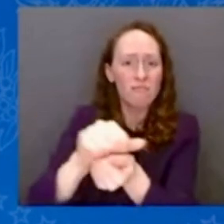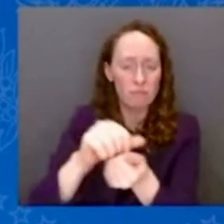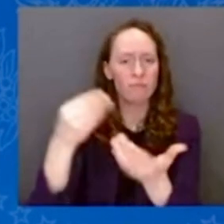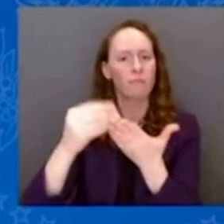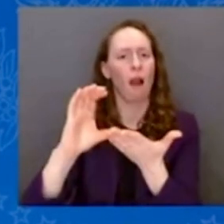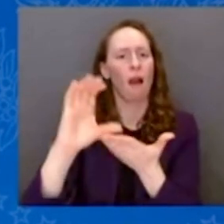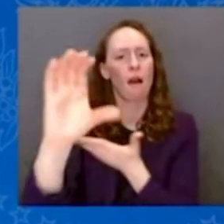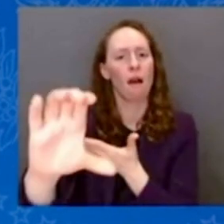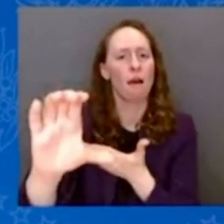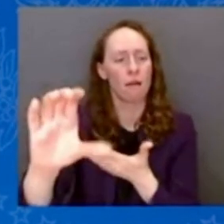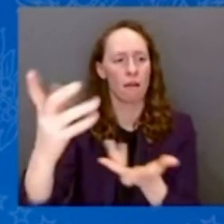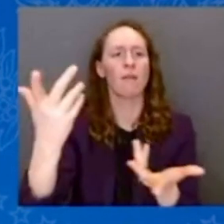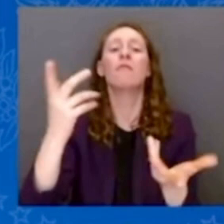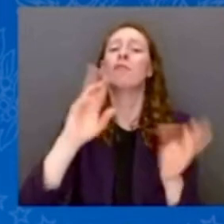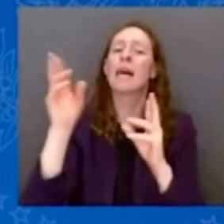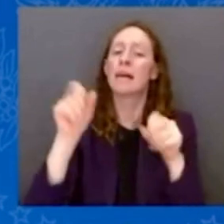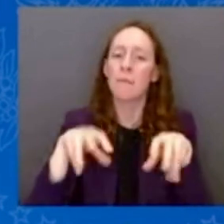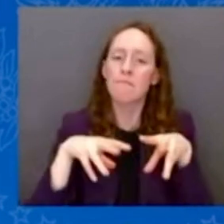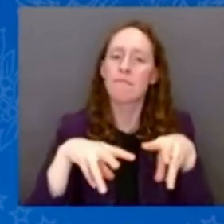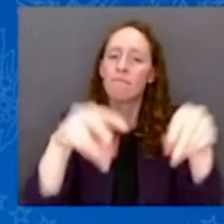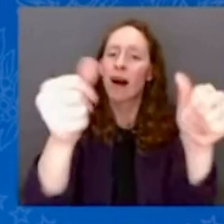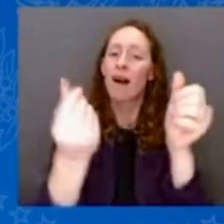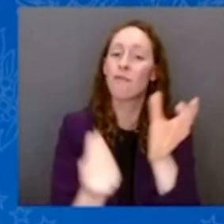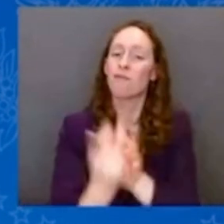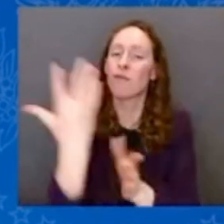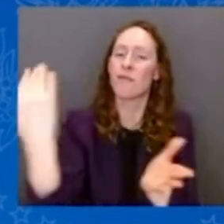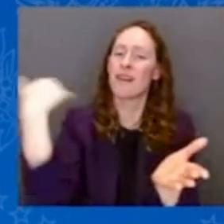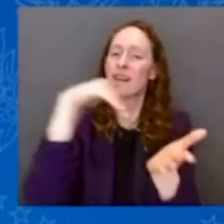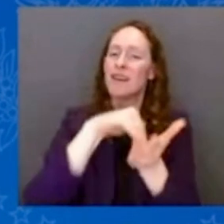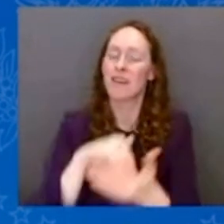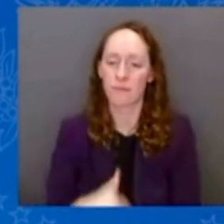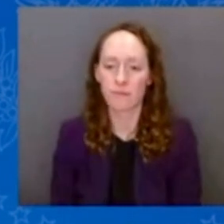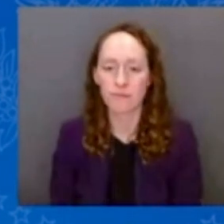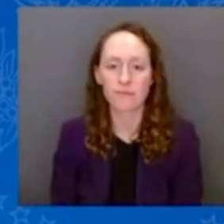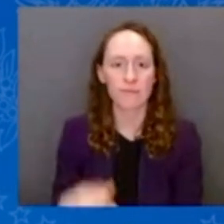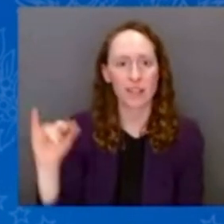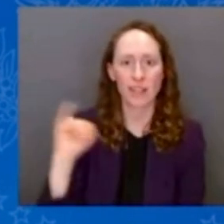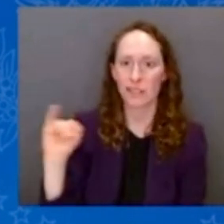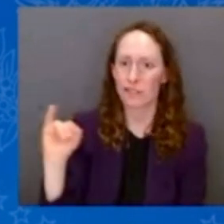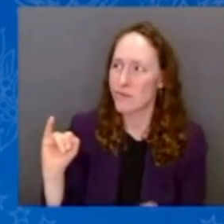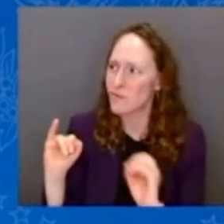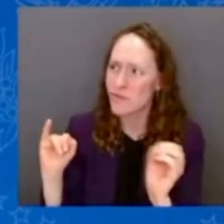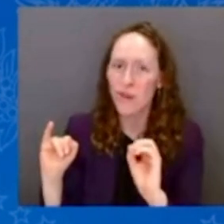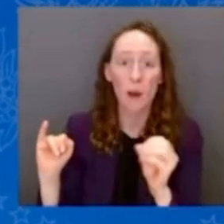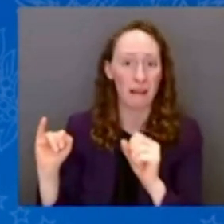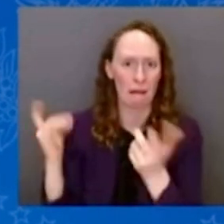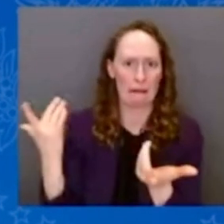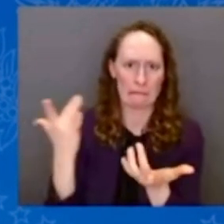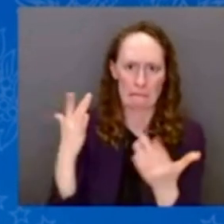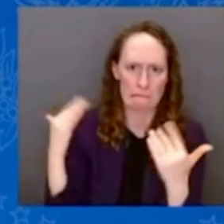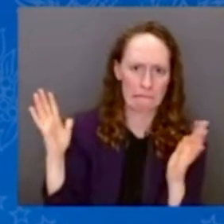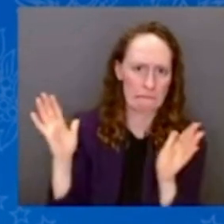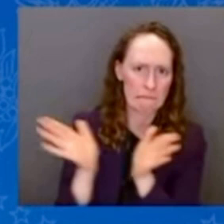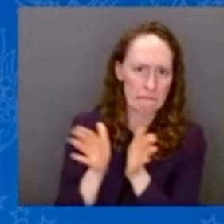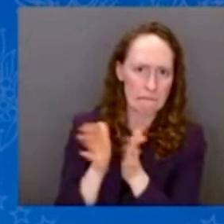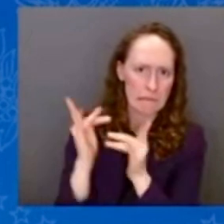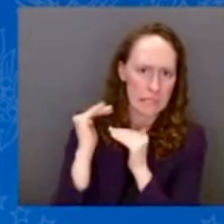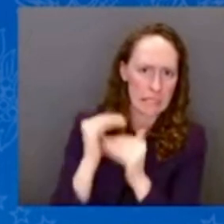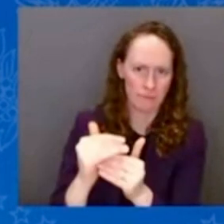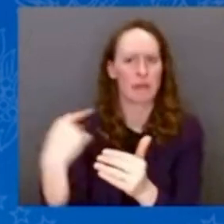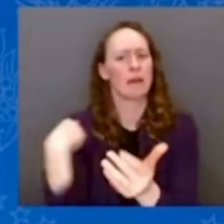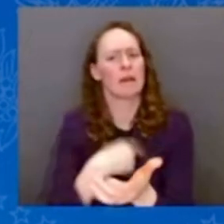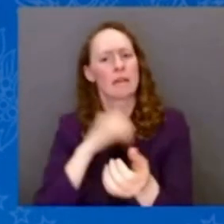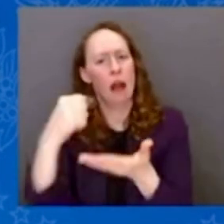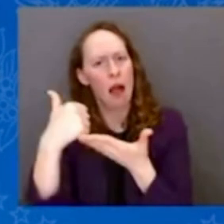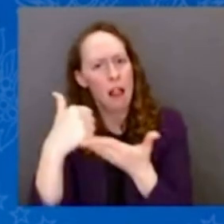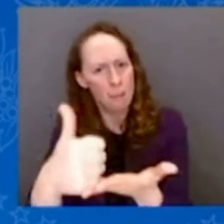And if you don't have insurance or you're underinsured, FEMA can help you get started by funding your home repairs, replacing some